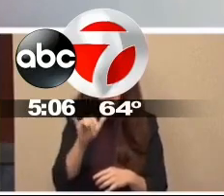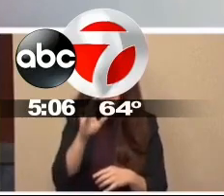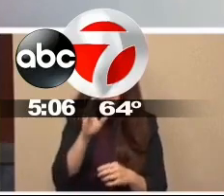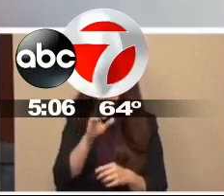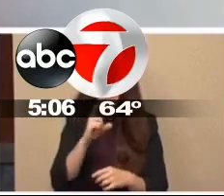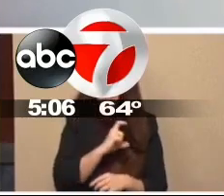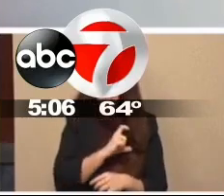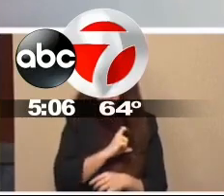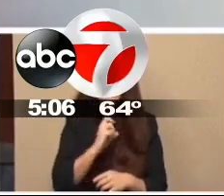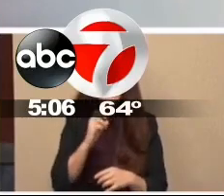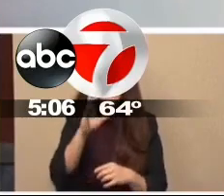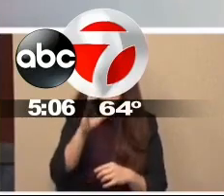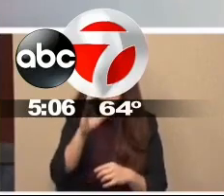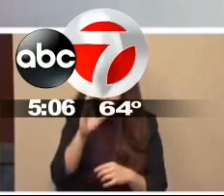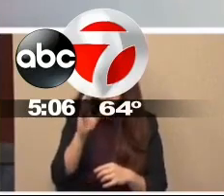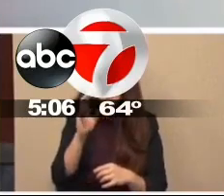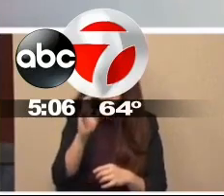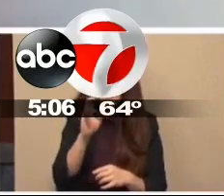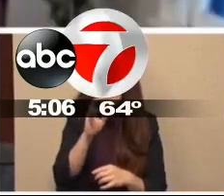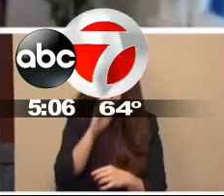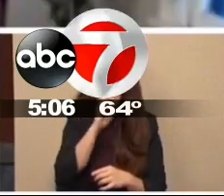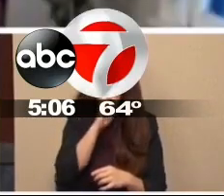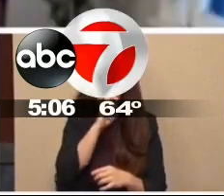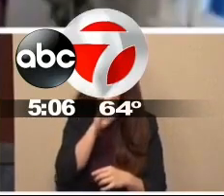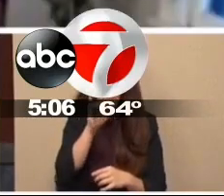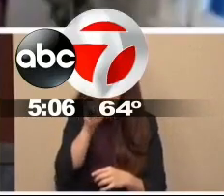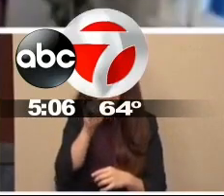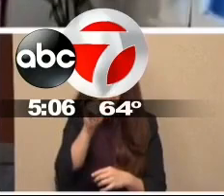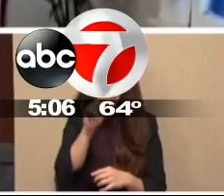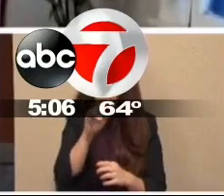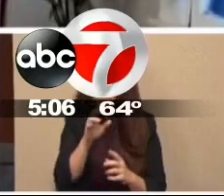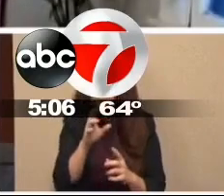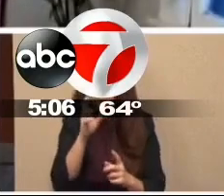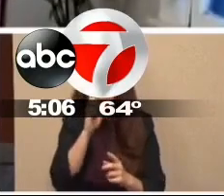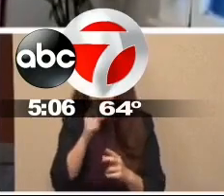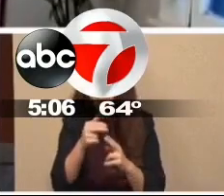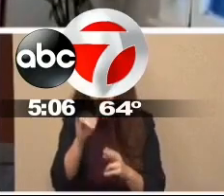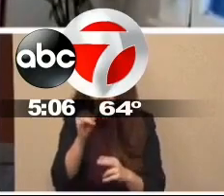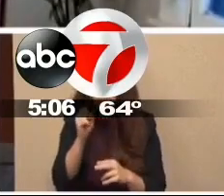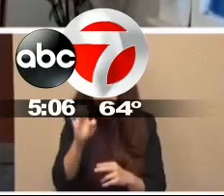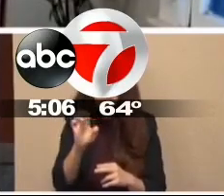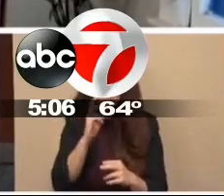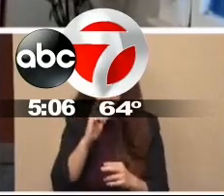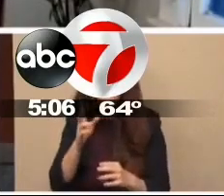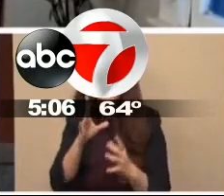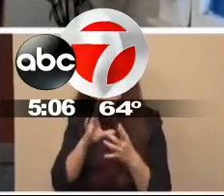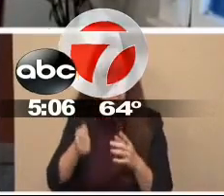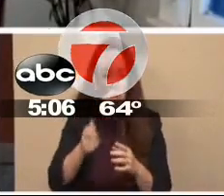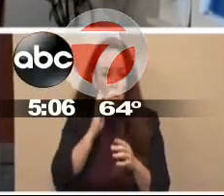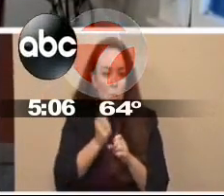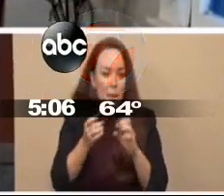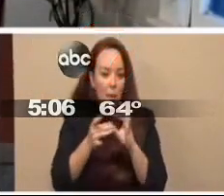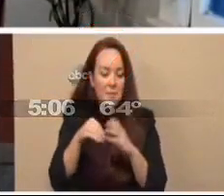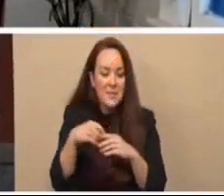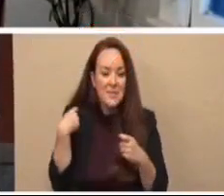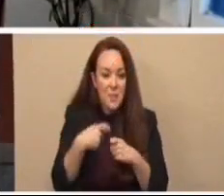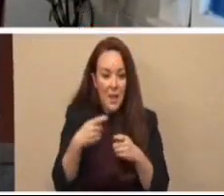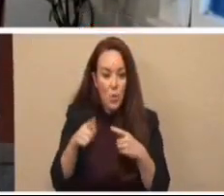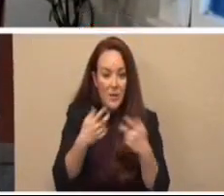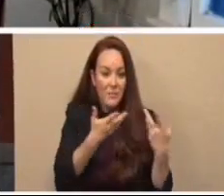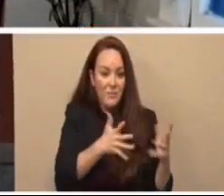Rodriguez on the line as well in case there are any questions for him. At the end of the press conference, the judge will also make some comments in Spanish.